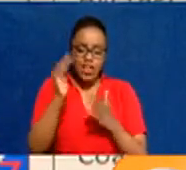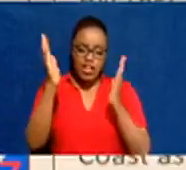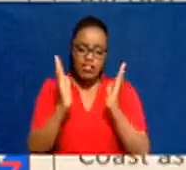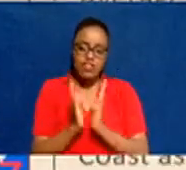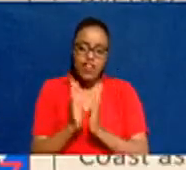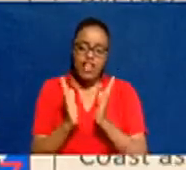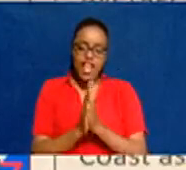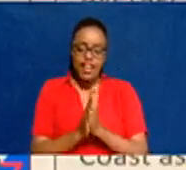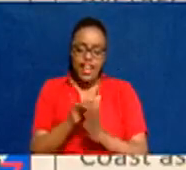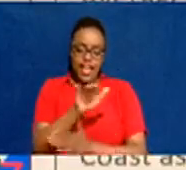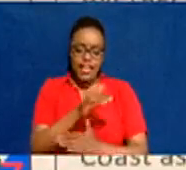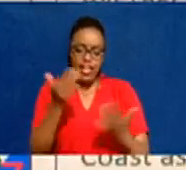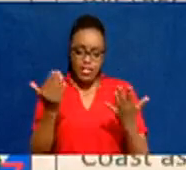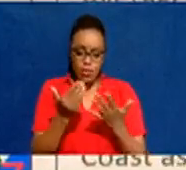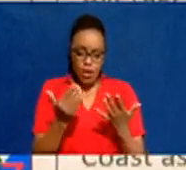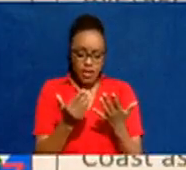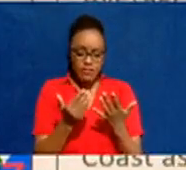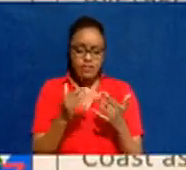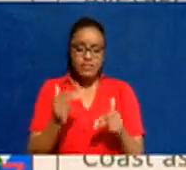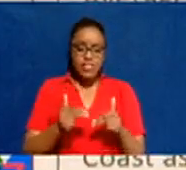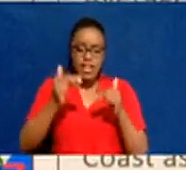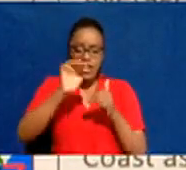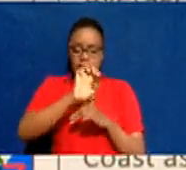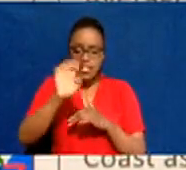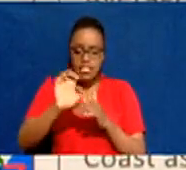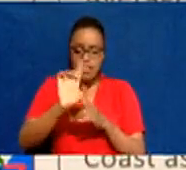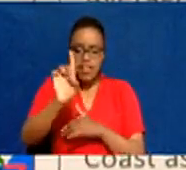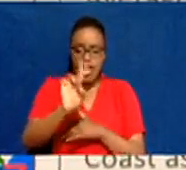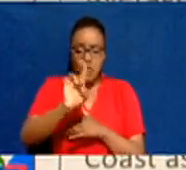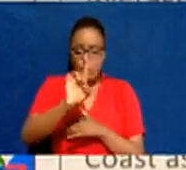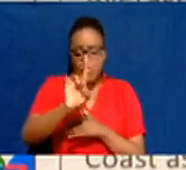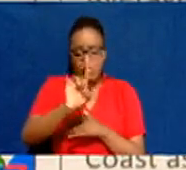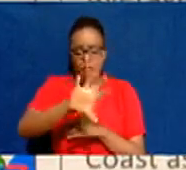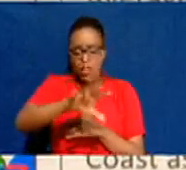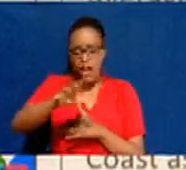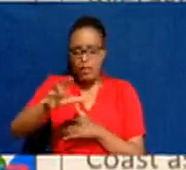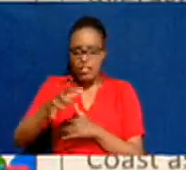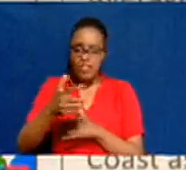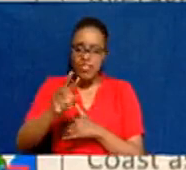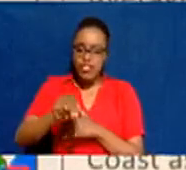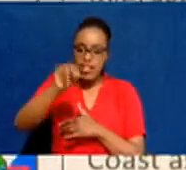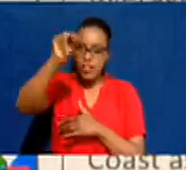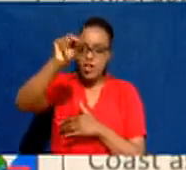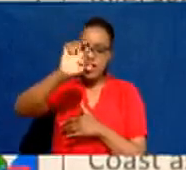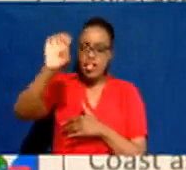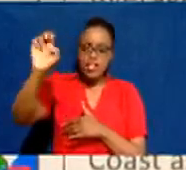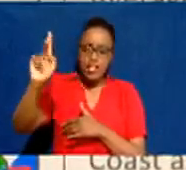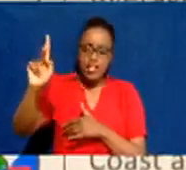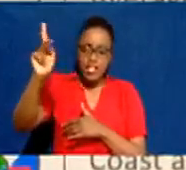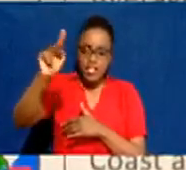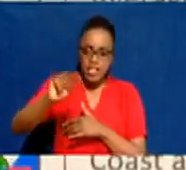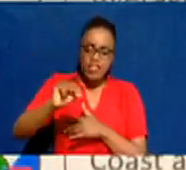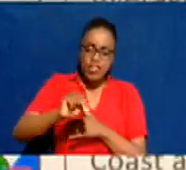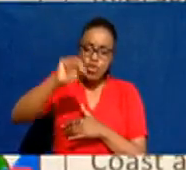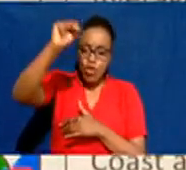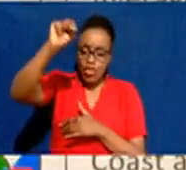and parts of the Highlands East, including Nairobi County. For northeastern Kenya, the upper northern